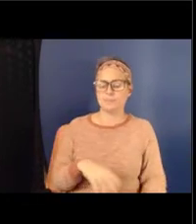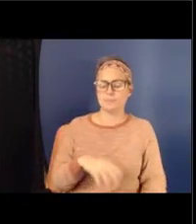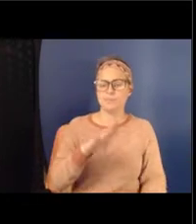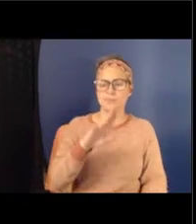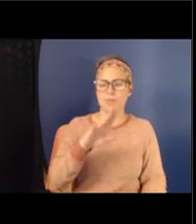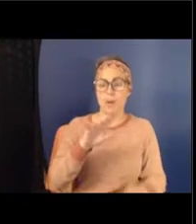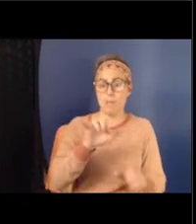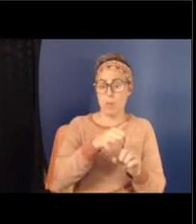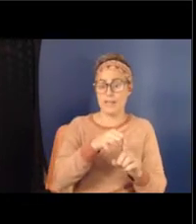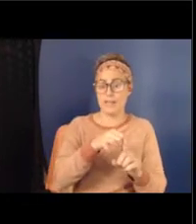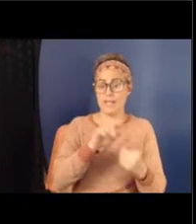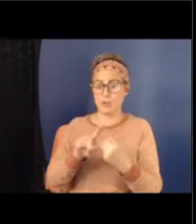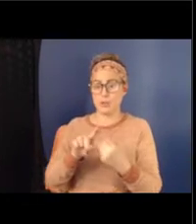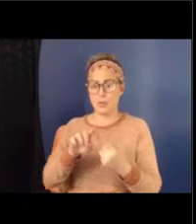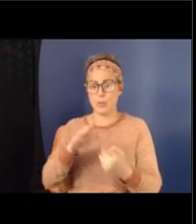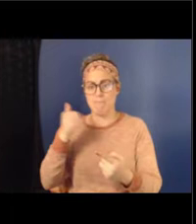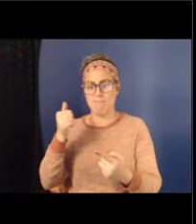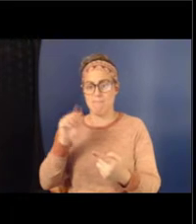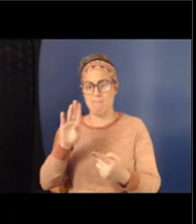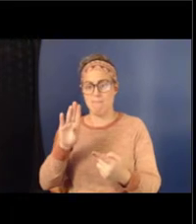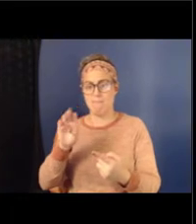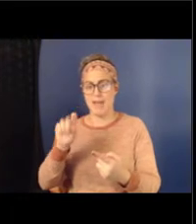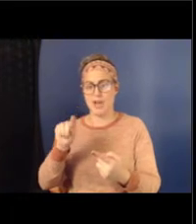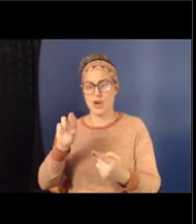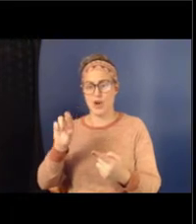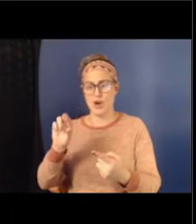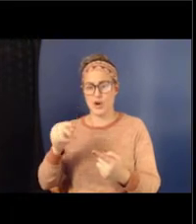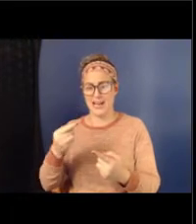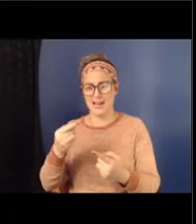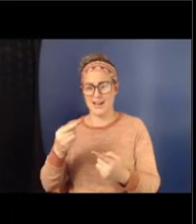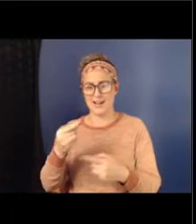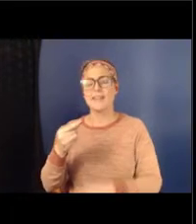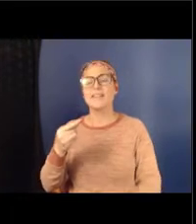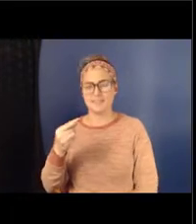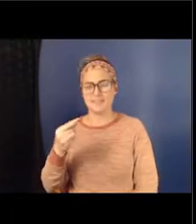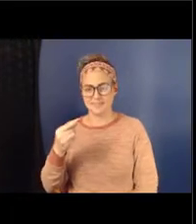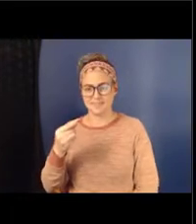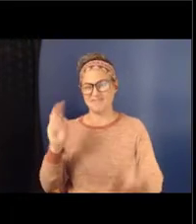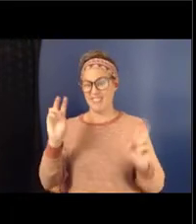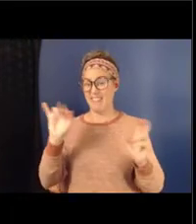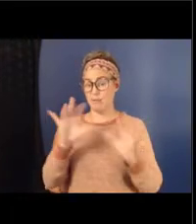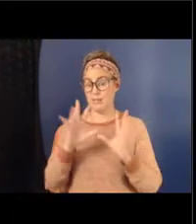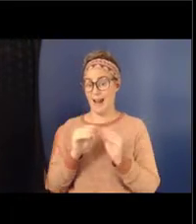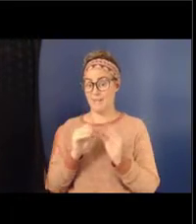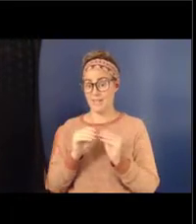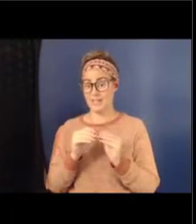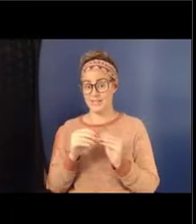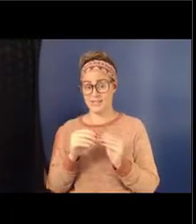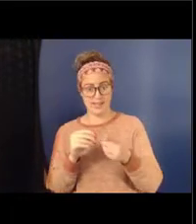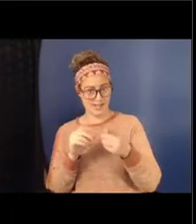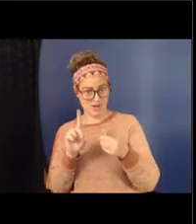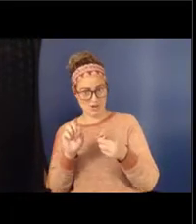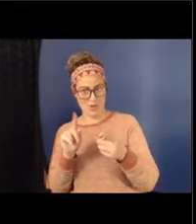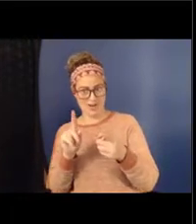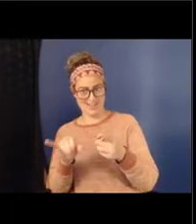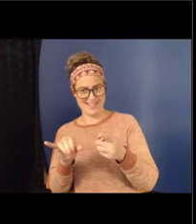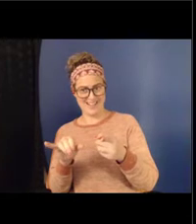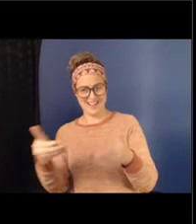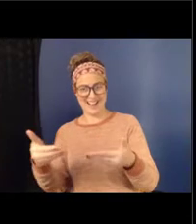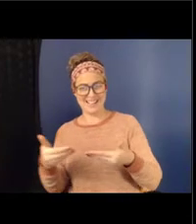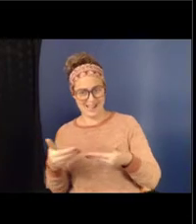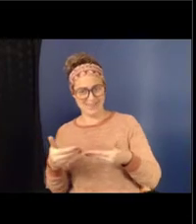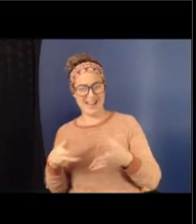School-Based Strategies for Preventing Bullying, Sexual Harassment, and Teen Dating Violence, and Dorothy graciously accepted our invitation in